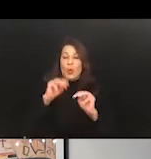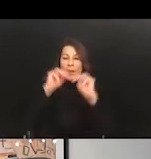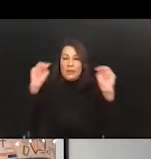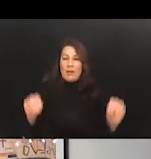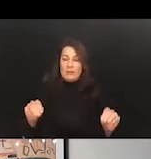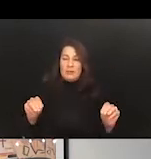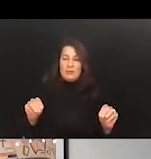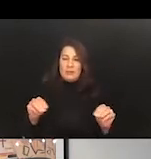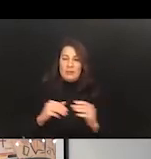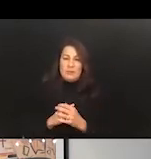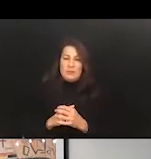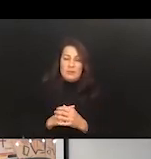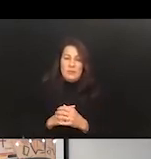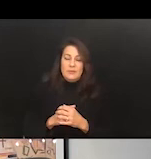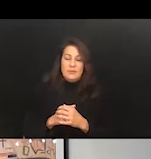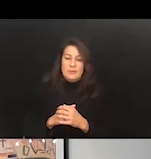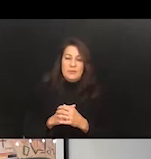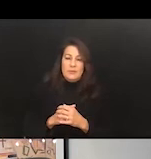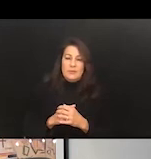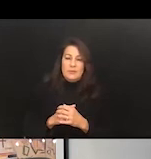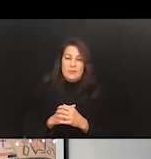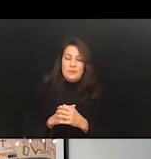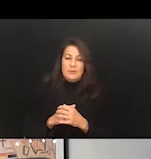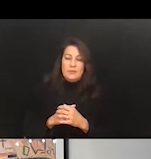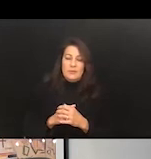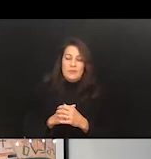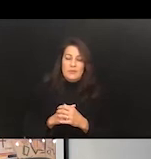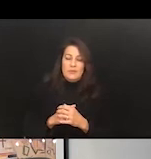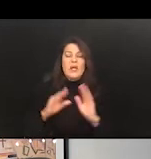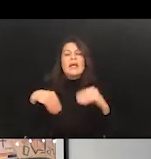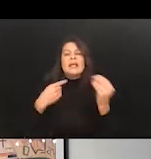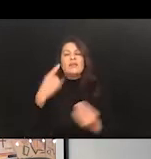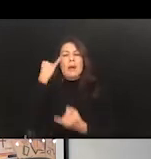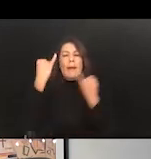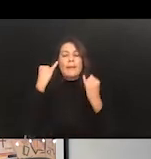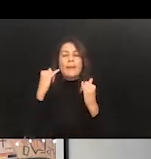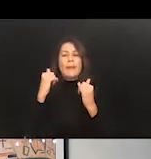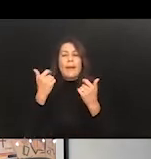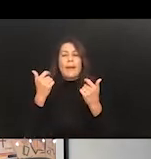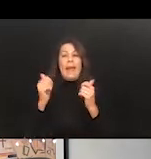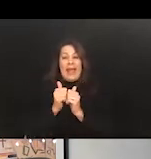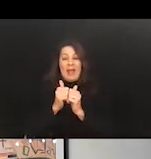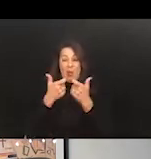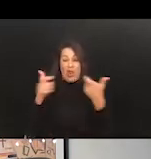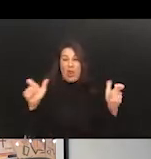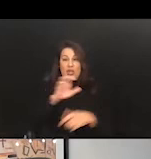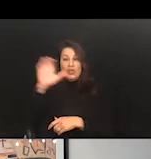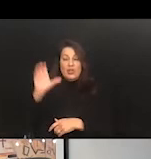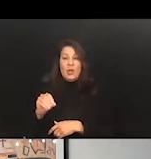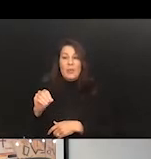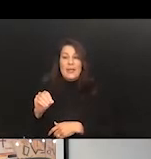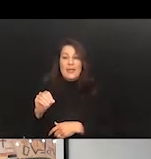just as a kind of an overview to give you an idea of how a large company is, is